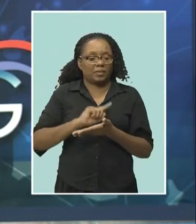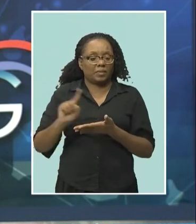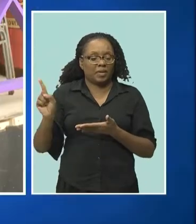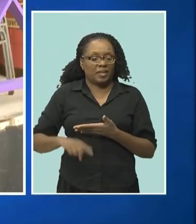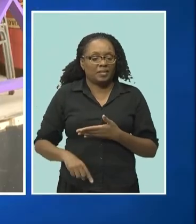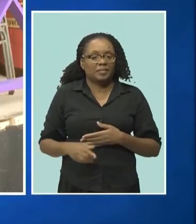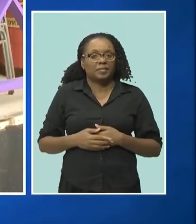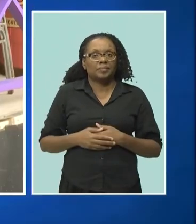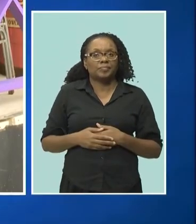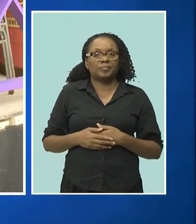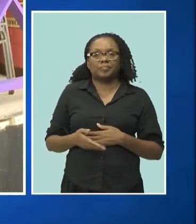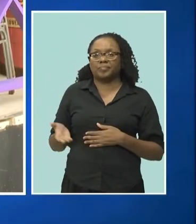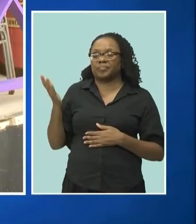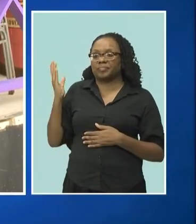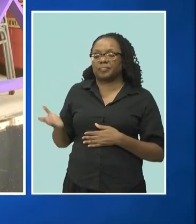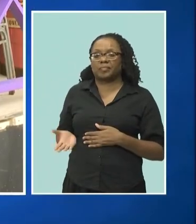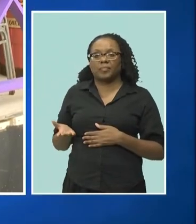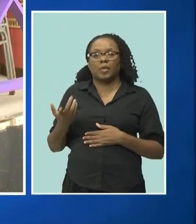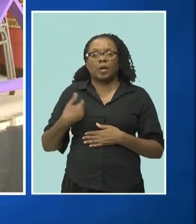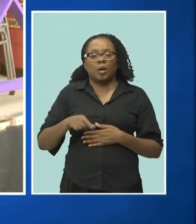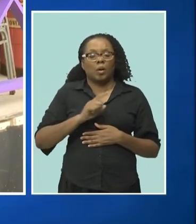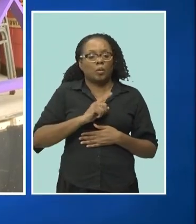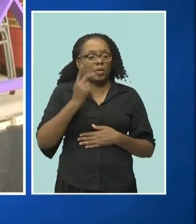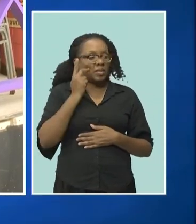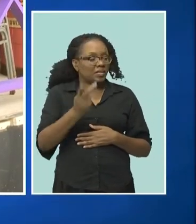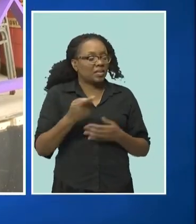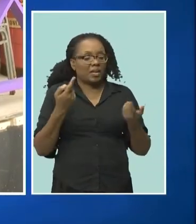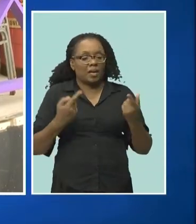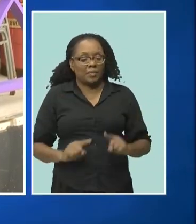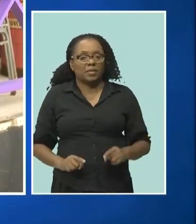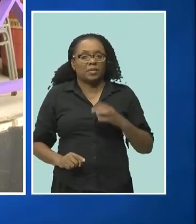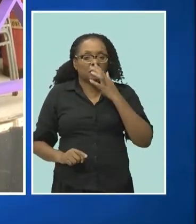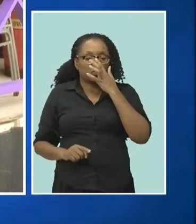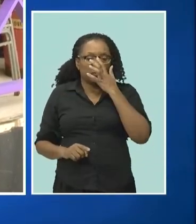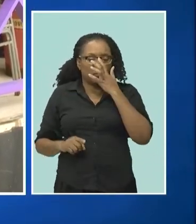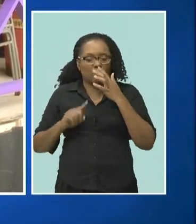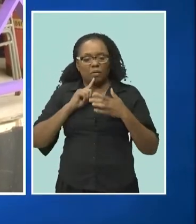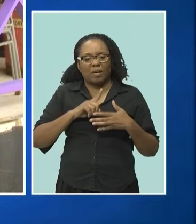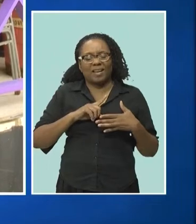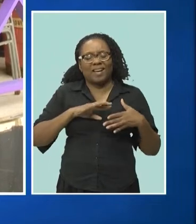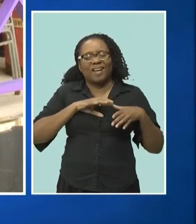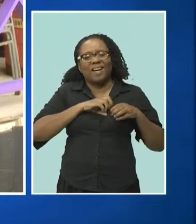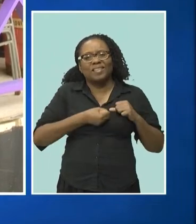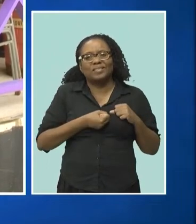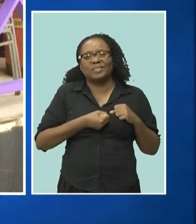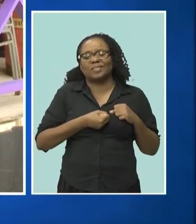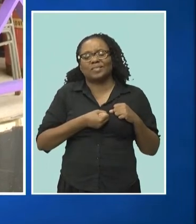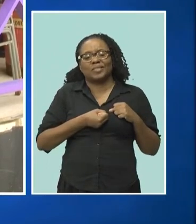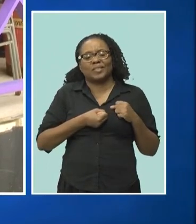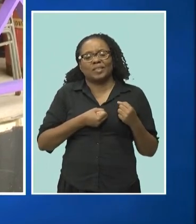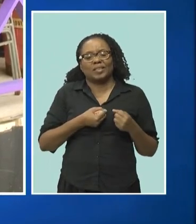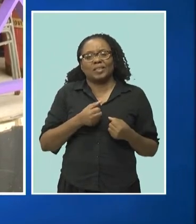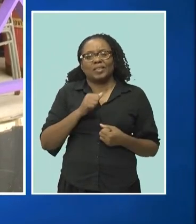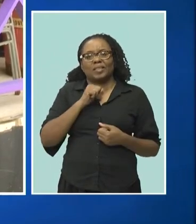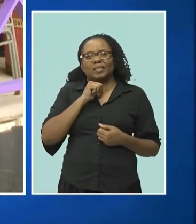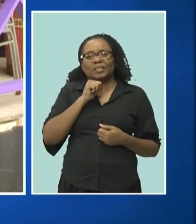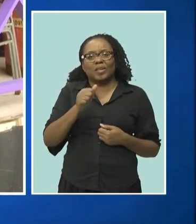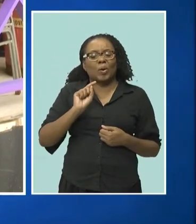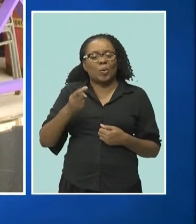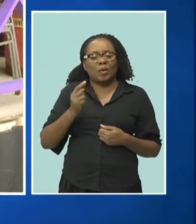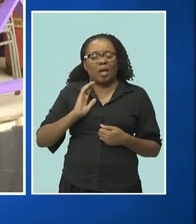What we are seeing unfolding minute after minute, it is heart-wrenching. They don't have to be our boy children that are being slaughtered.